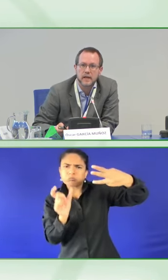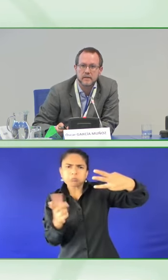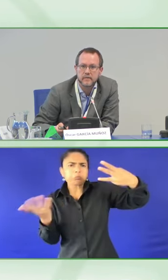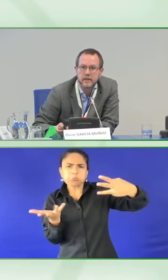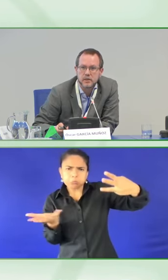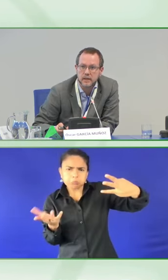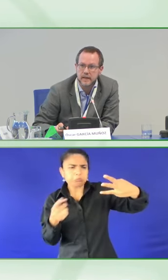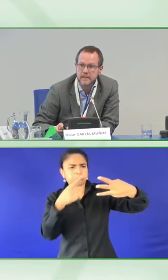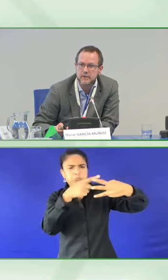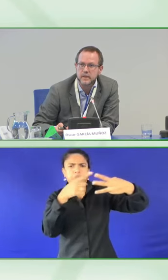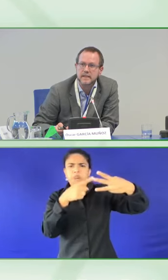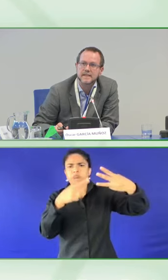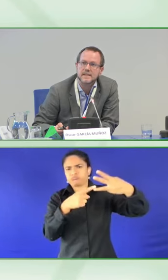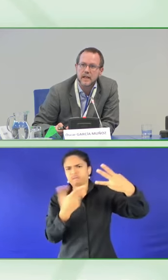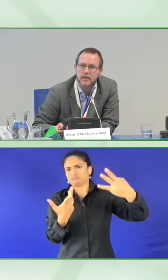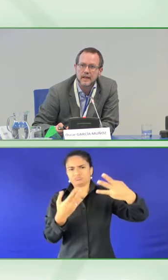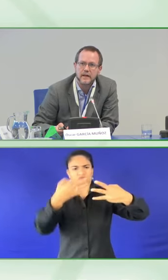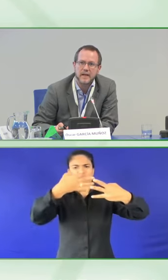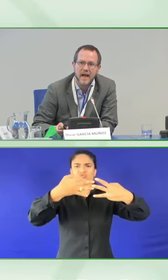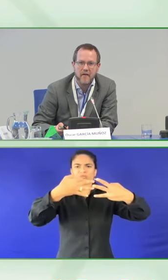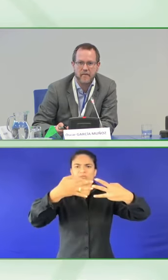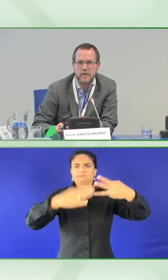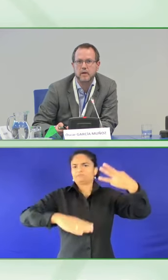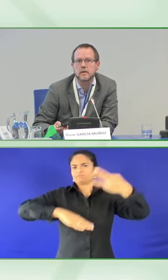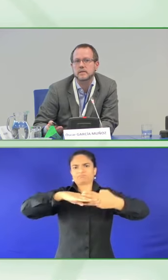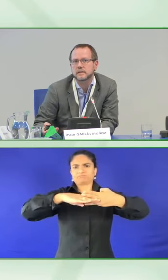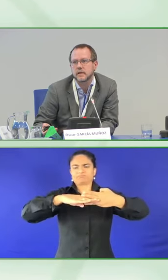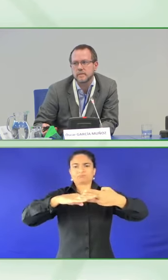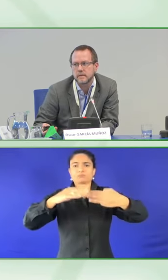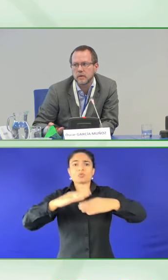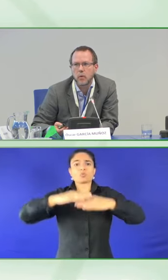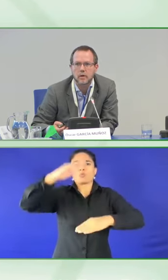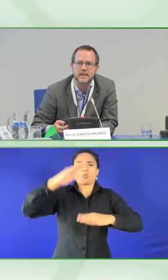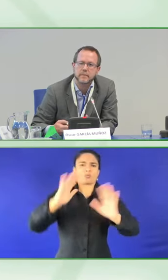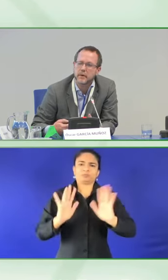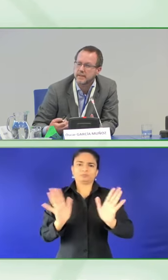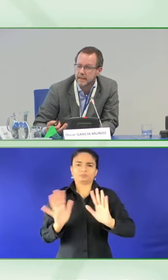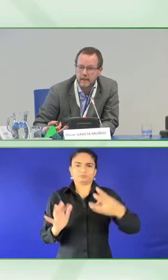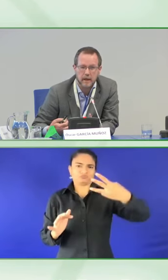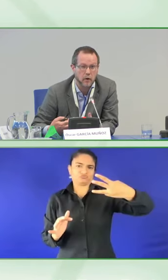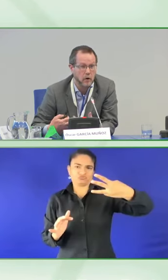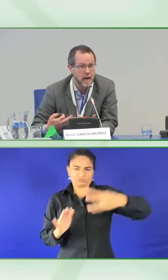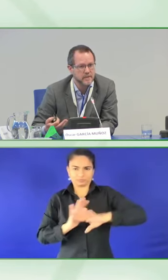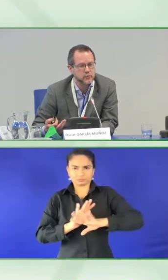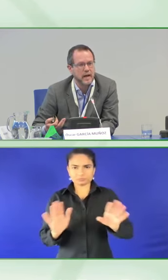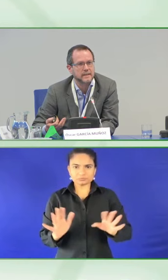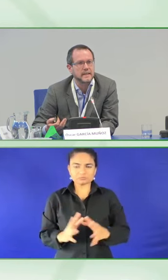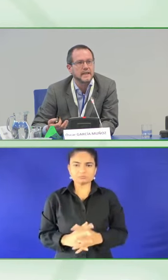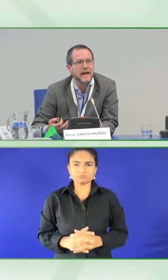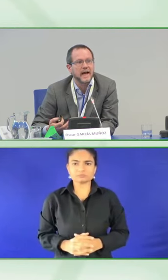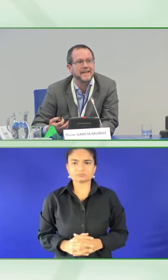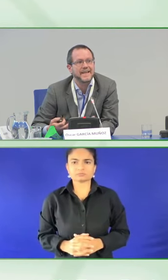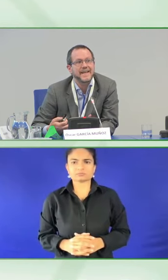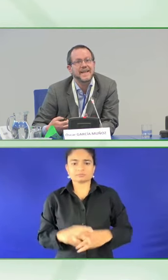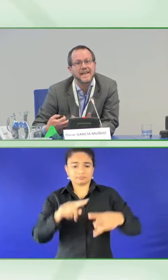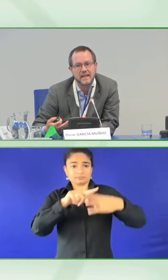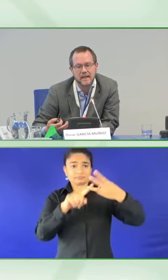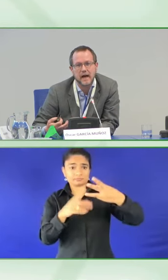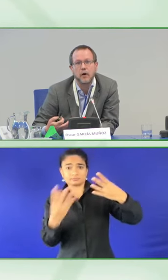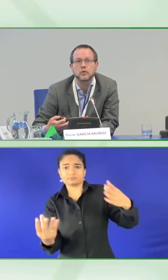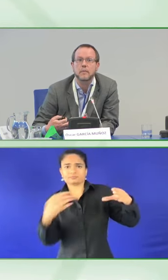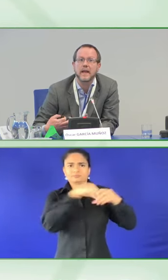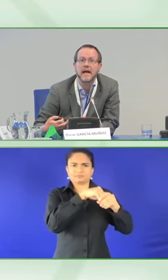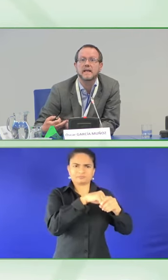write the definition in easy to read, it is not clear enough. Because some words are very technical or abstract. And they